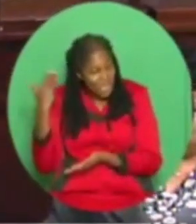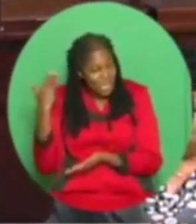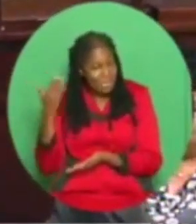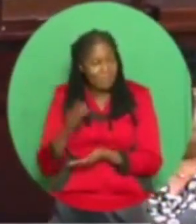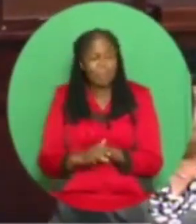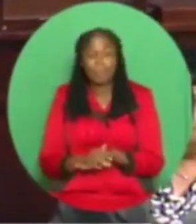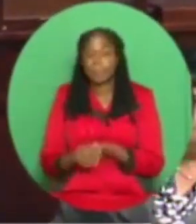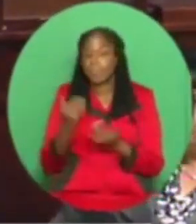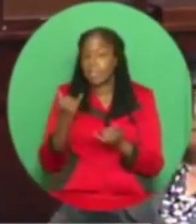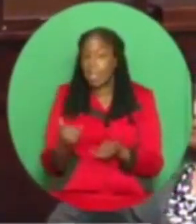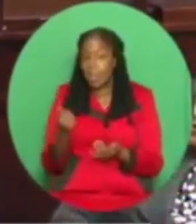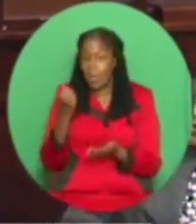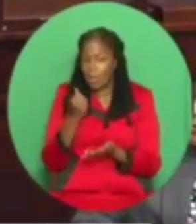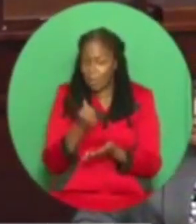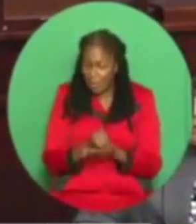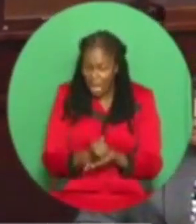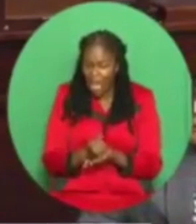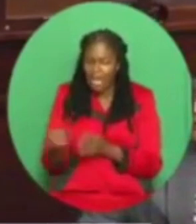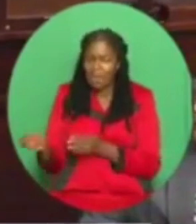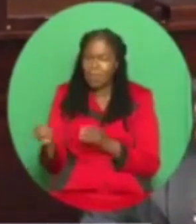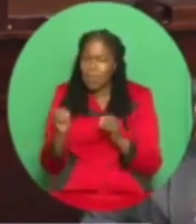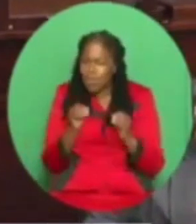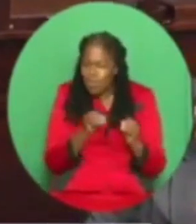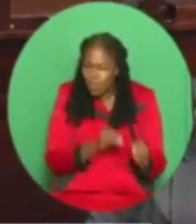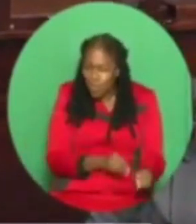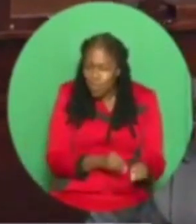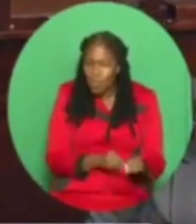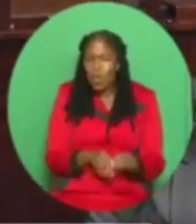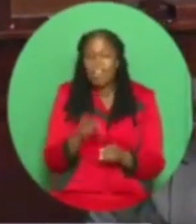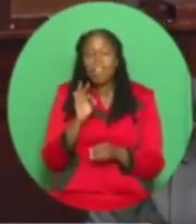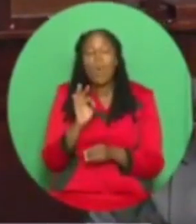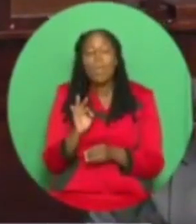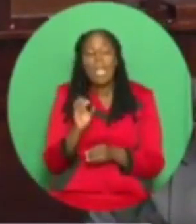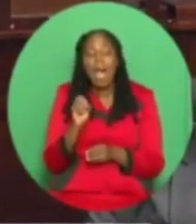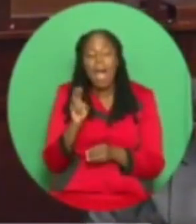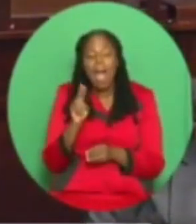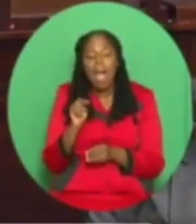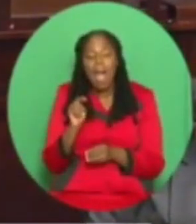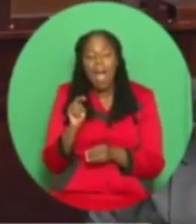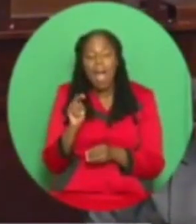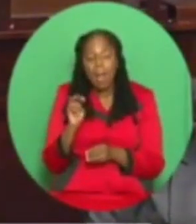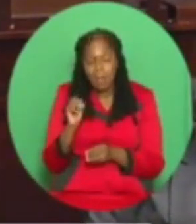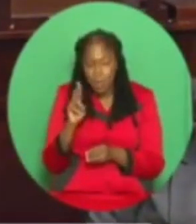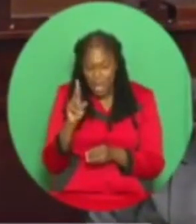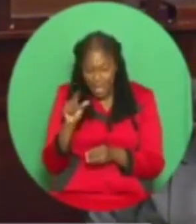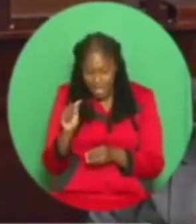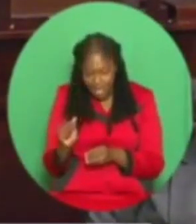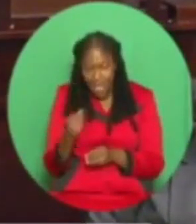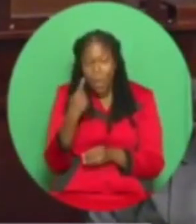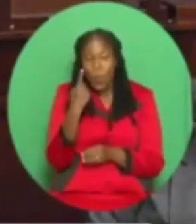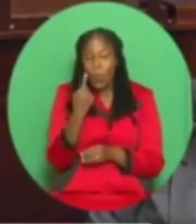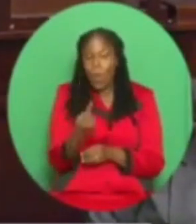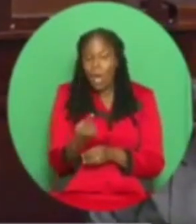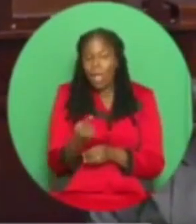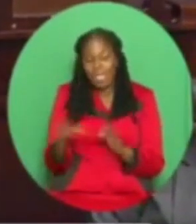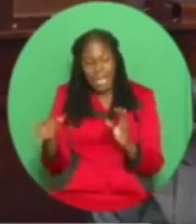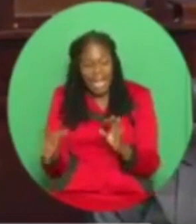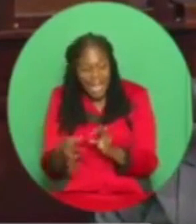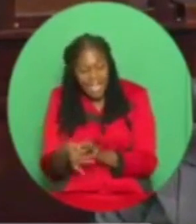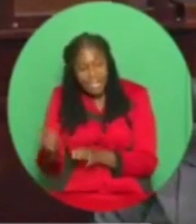Formula One linked to Suriname. Operating in Suriname with a diesel trade business that was